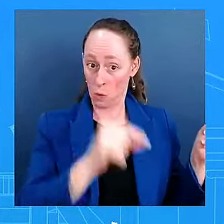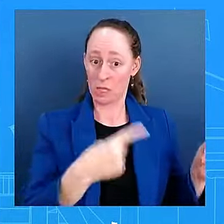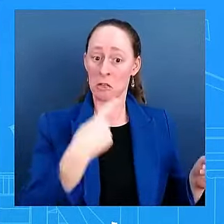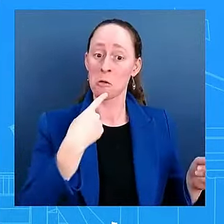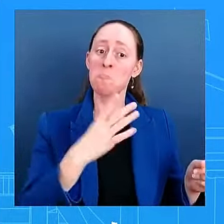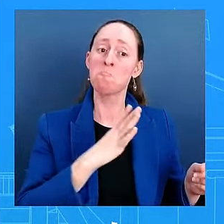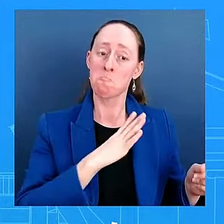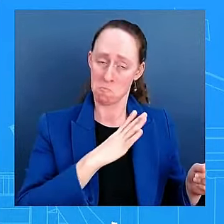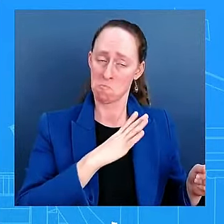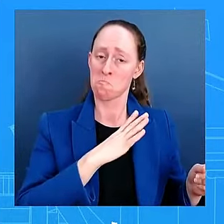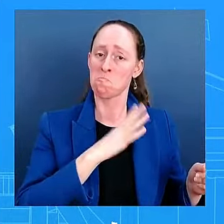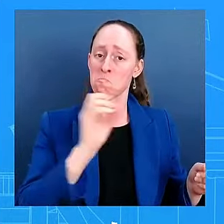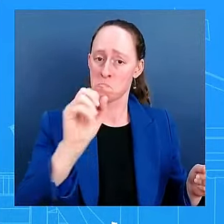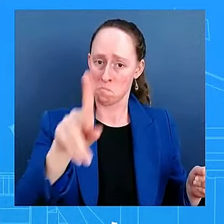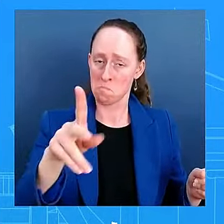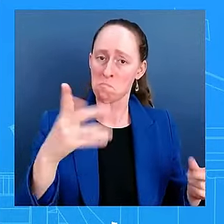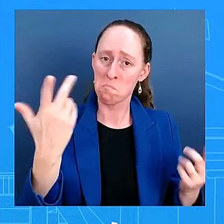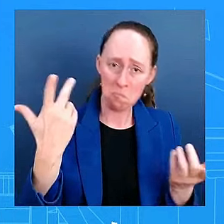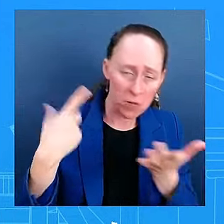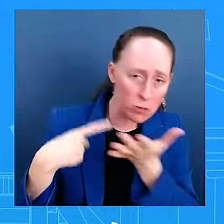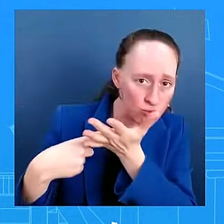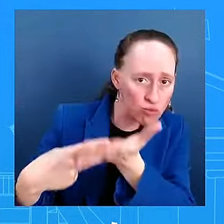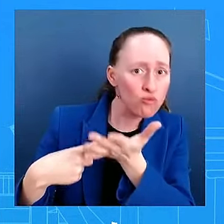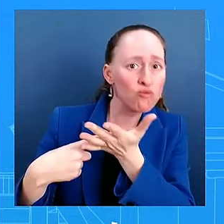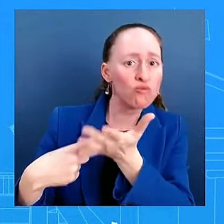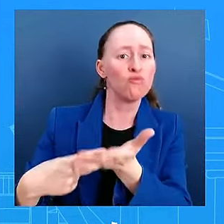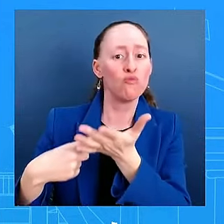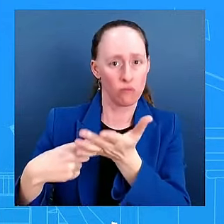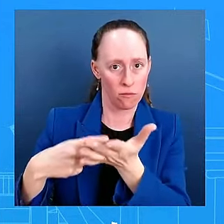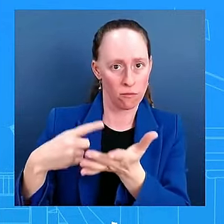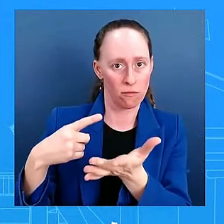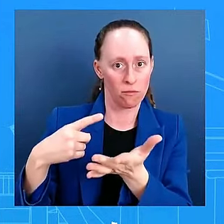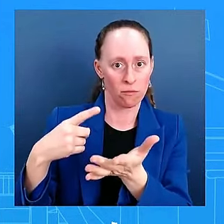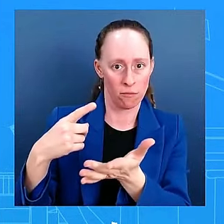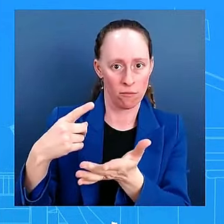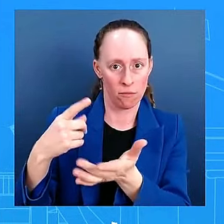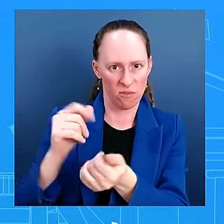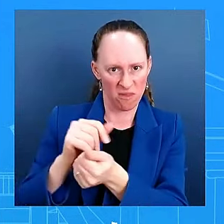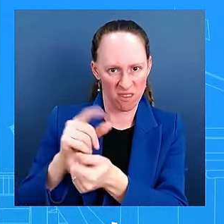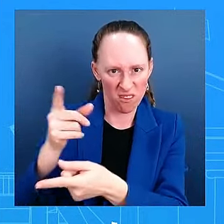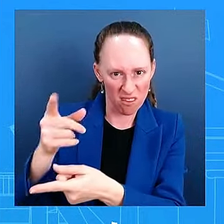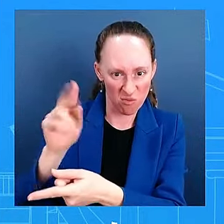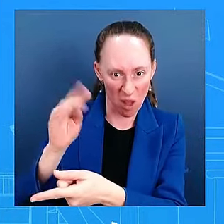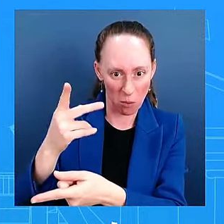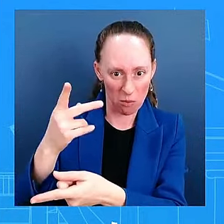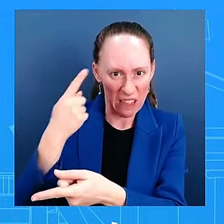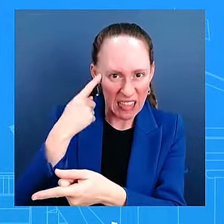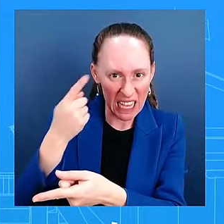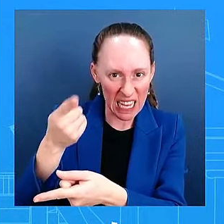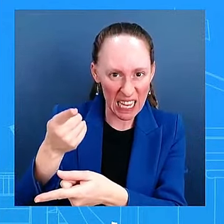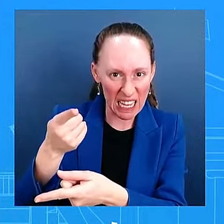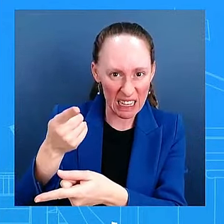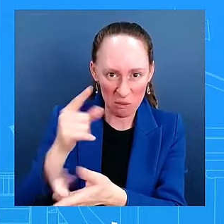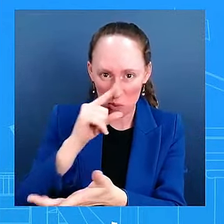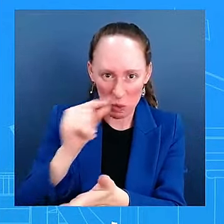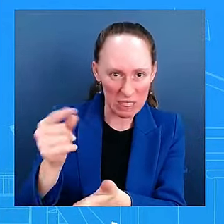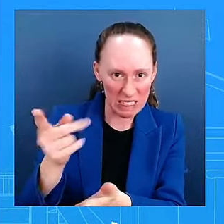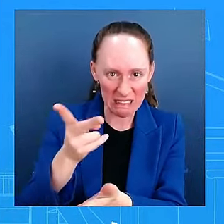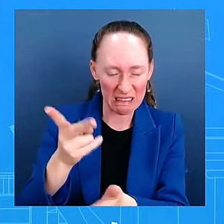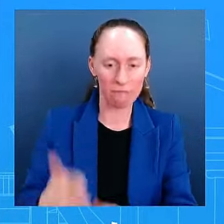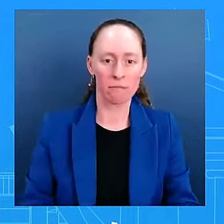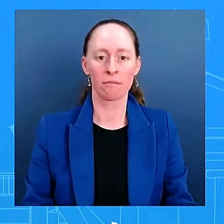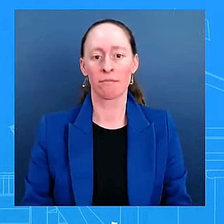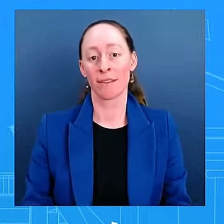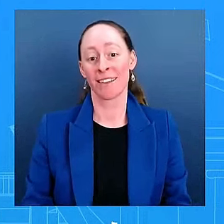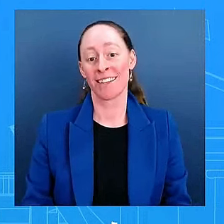I'm just not going to speak to that. mean, again, he's the president-elect. That's what the American people decided. I can